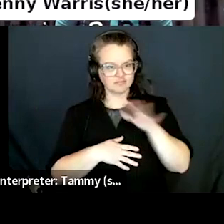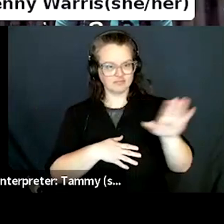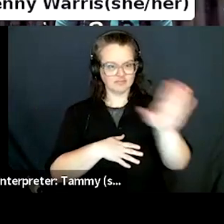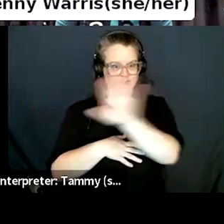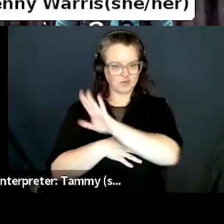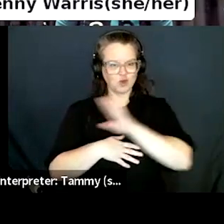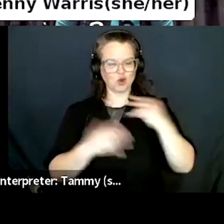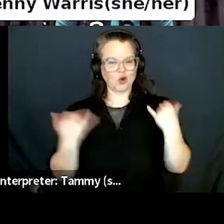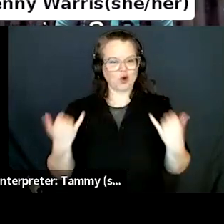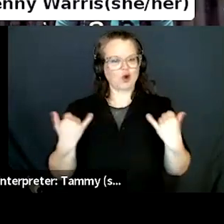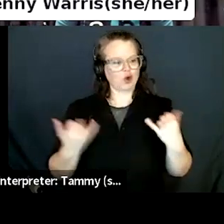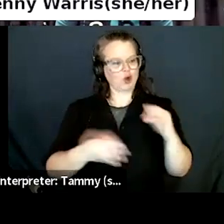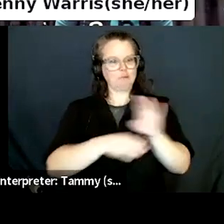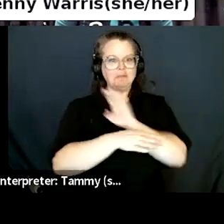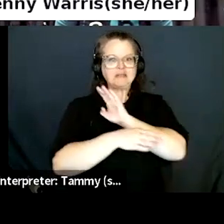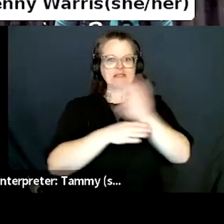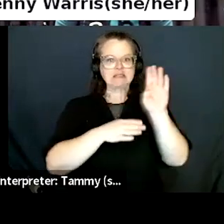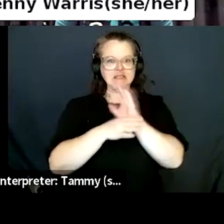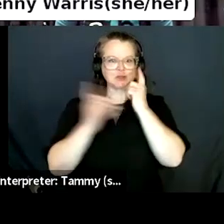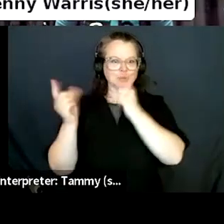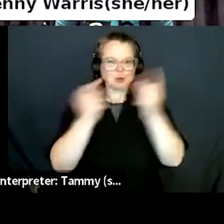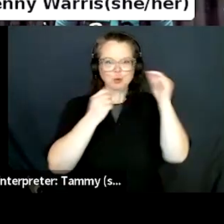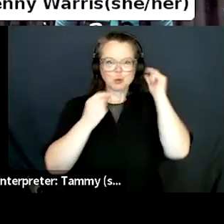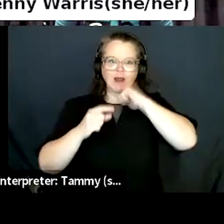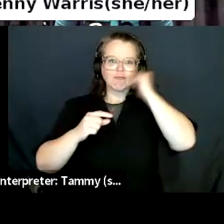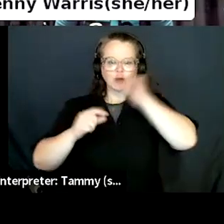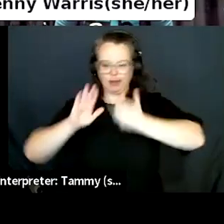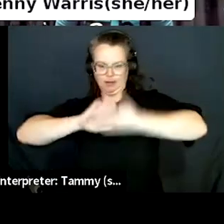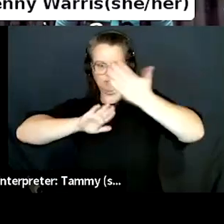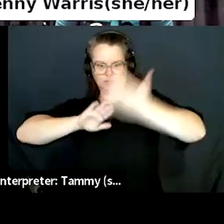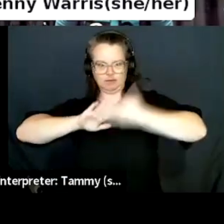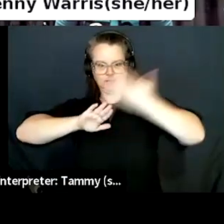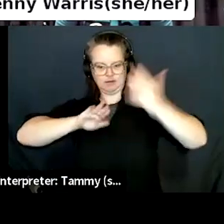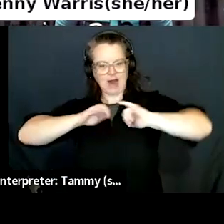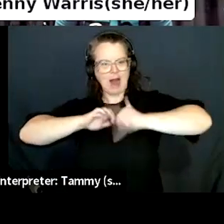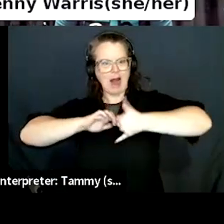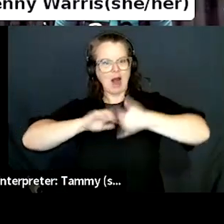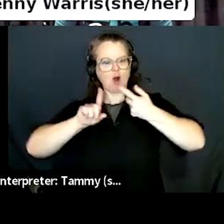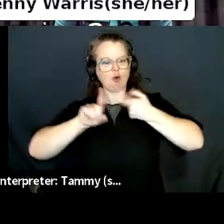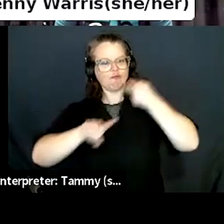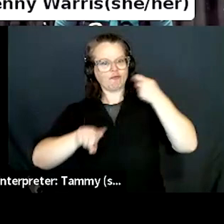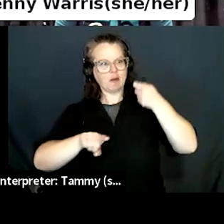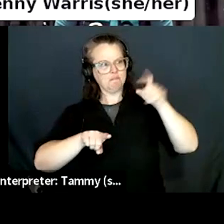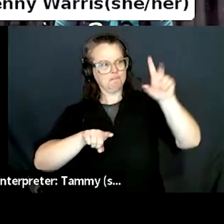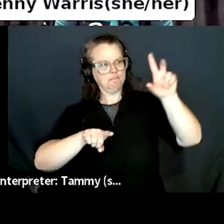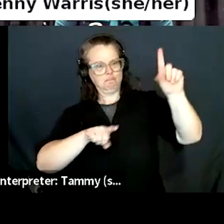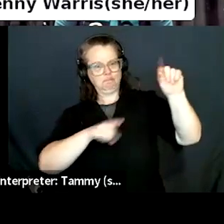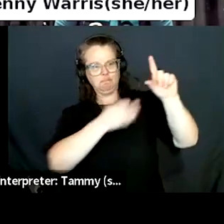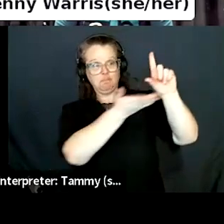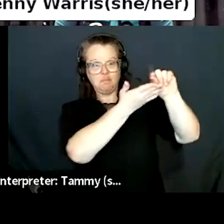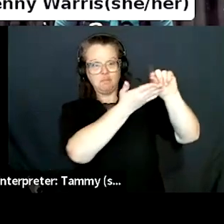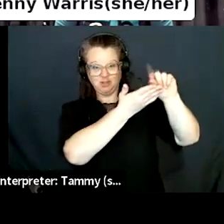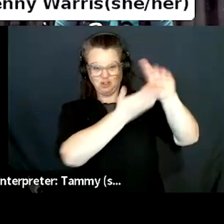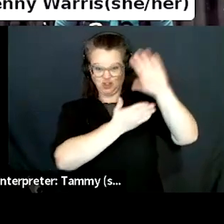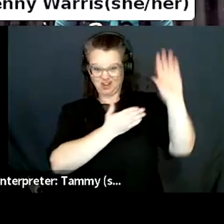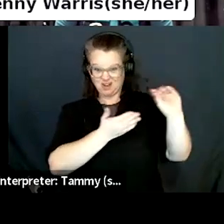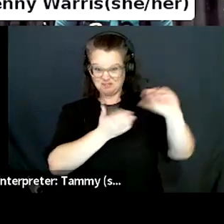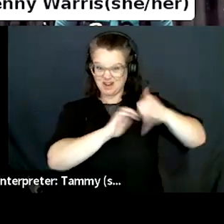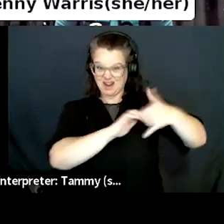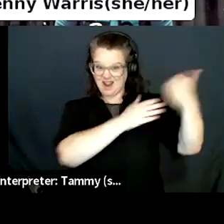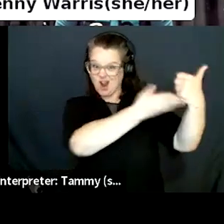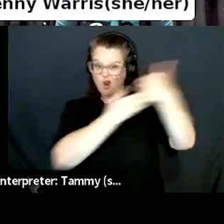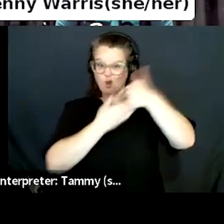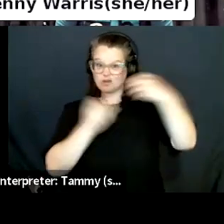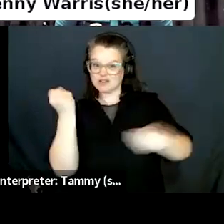like returns, ordering, inventory management, marketing, and promotion, like and feel free to talk about